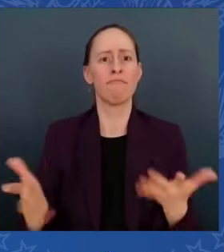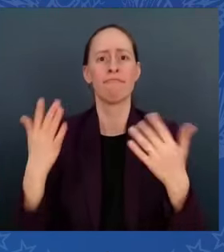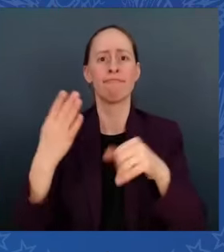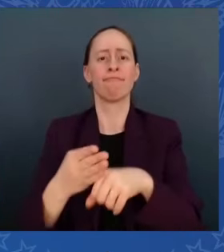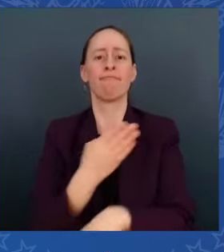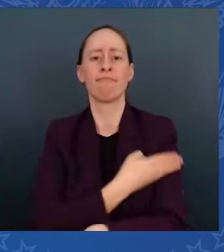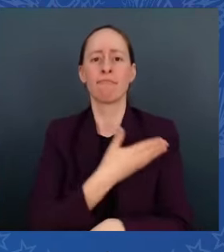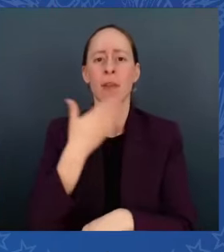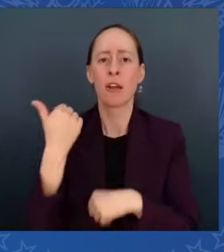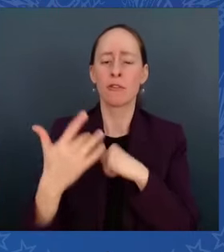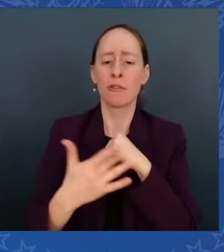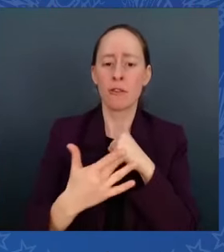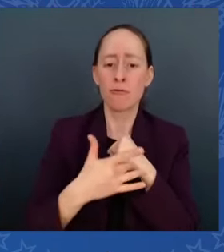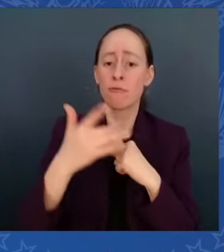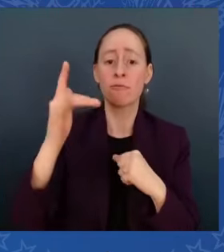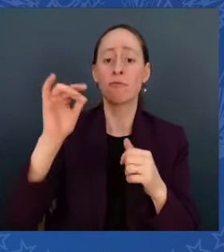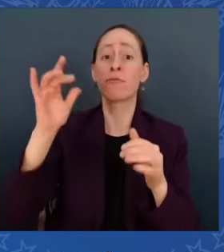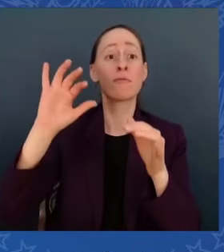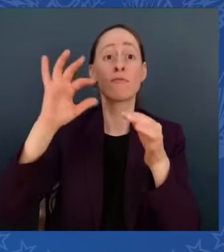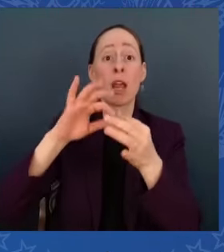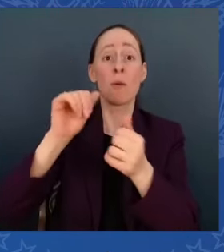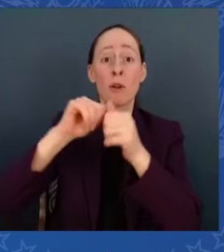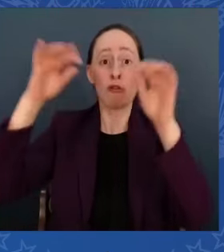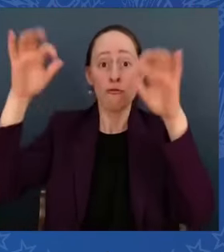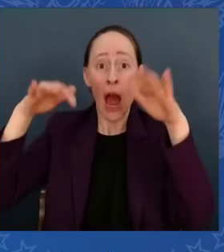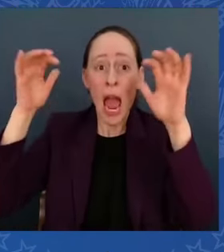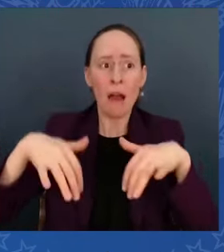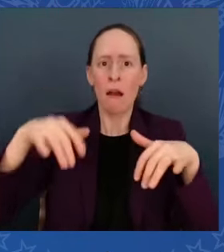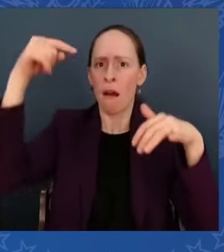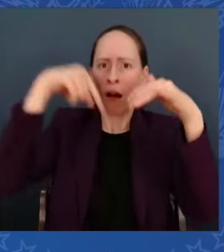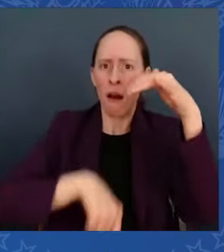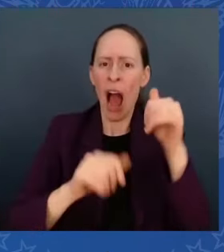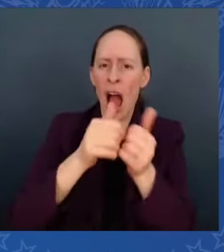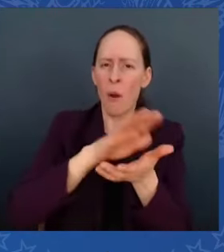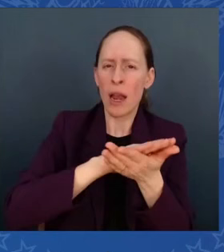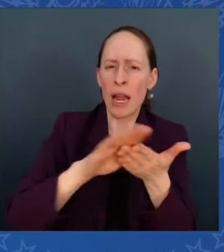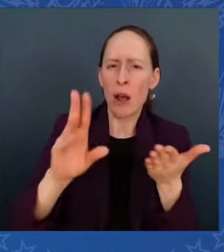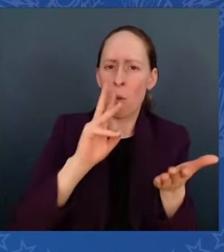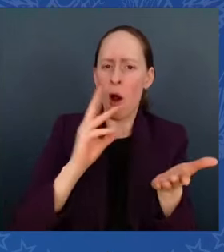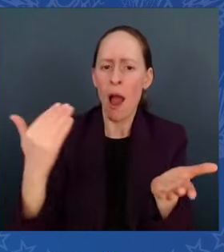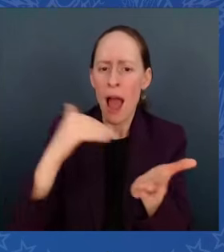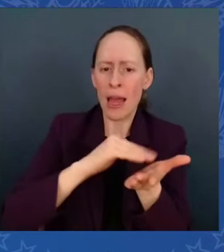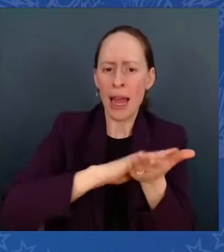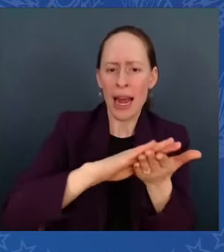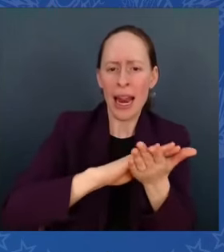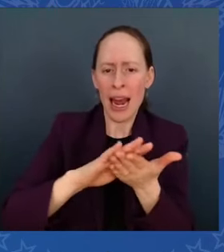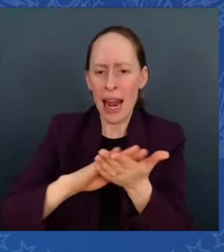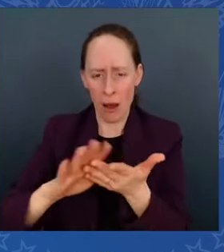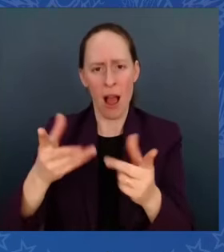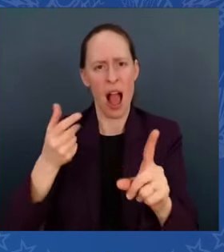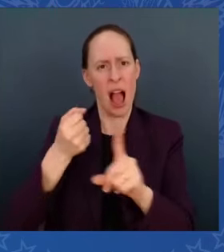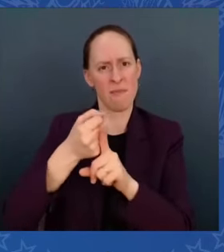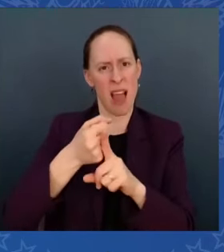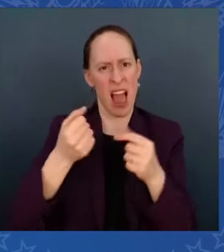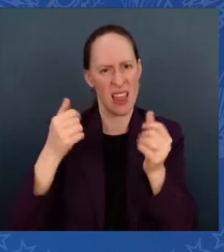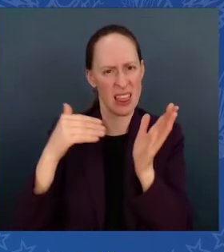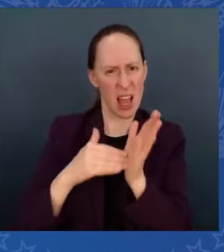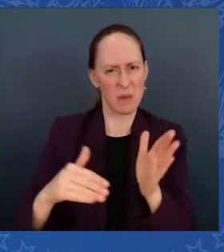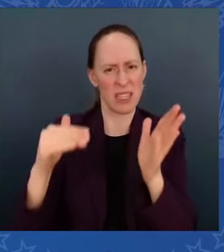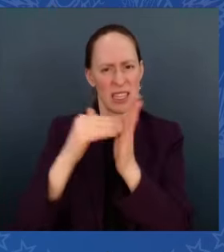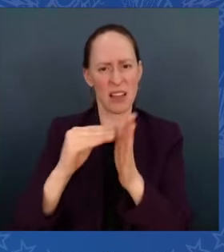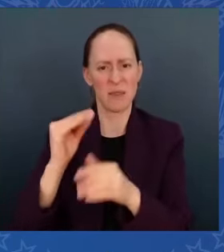in addition to connecting thousands of homes to clean tap water for the first time. These clean water projects